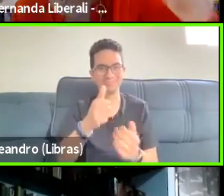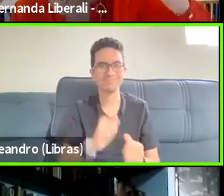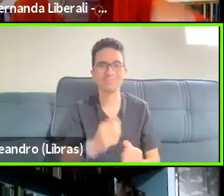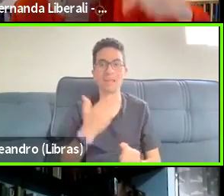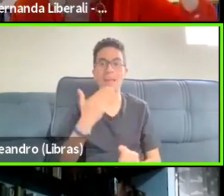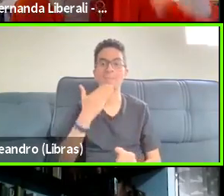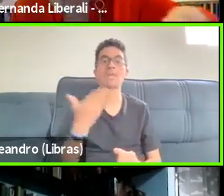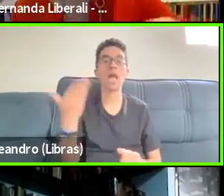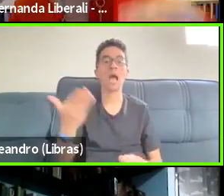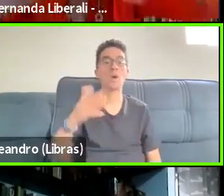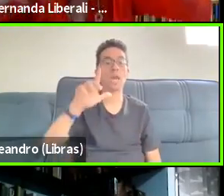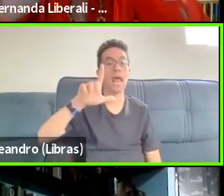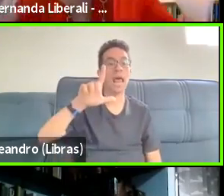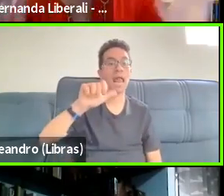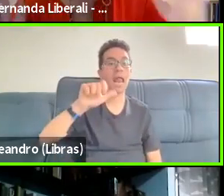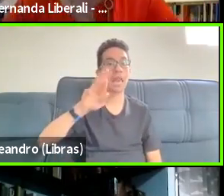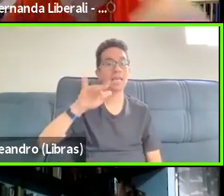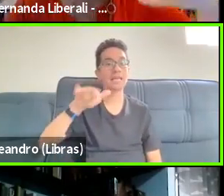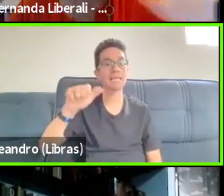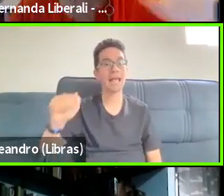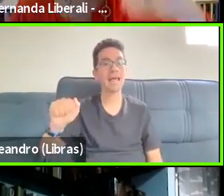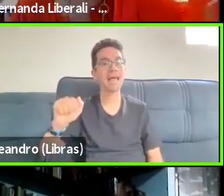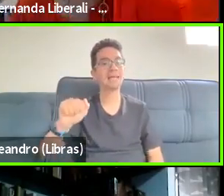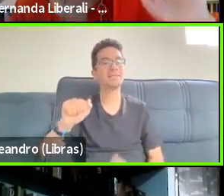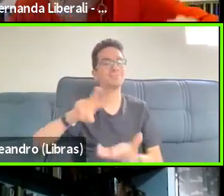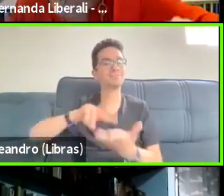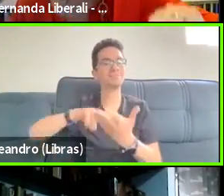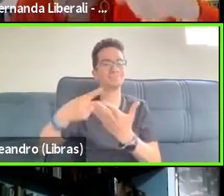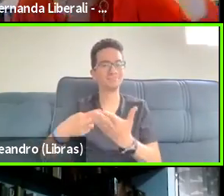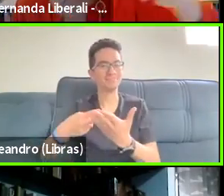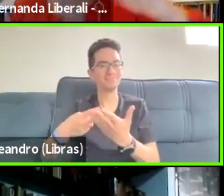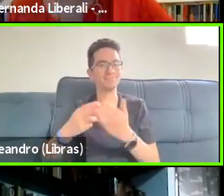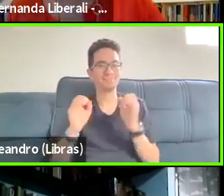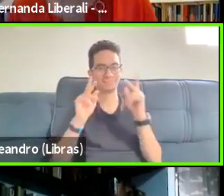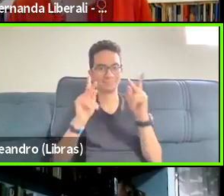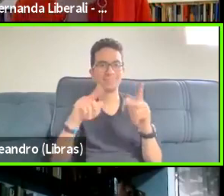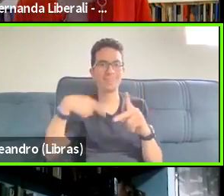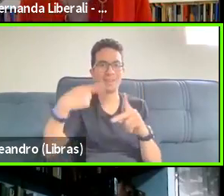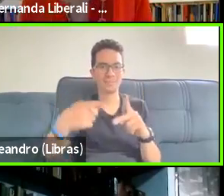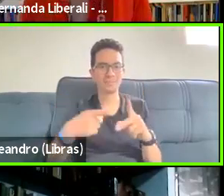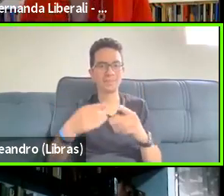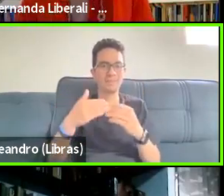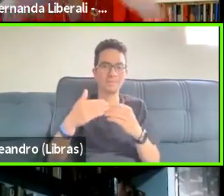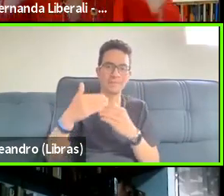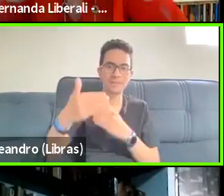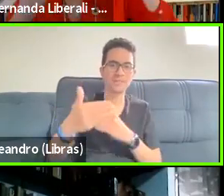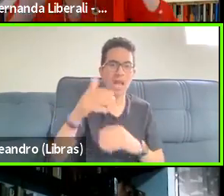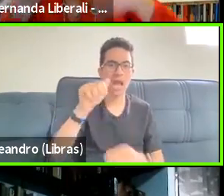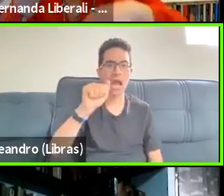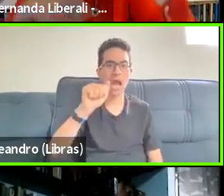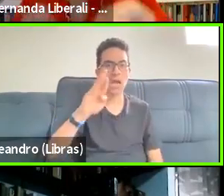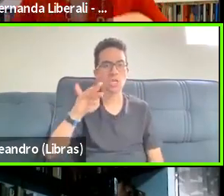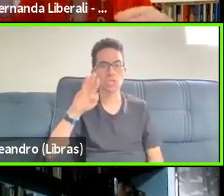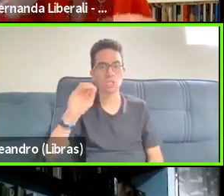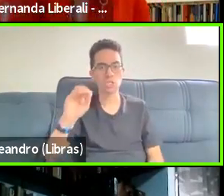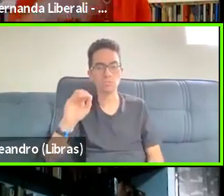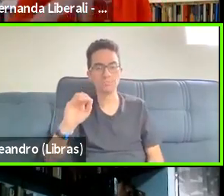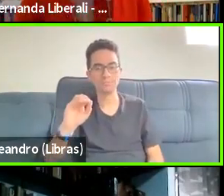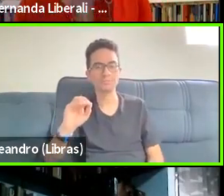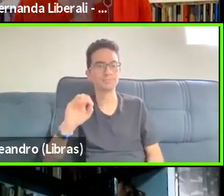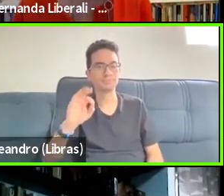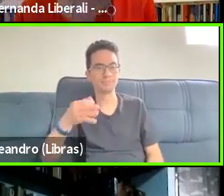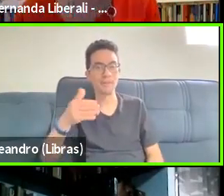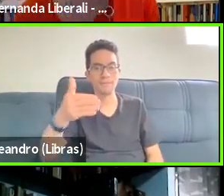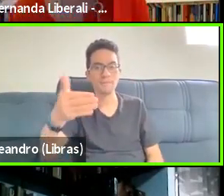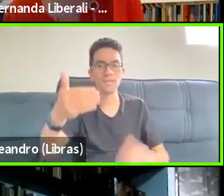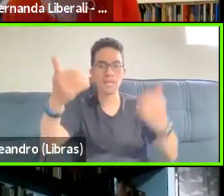this thing. And then I will send it to you. So you can get some feedback and we